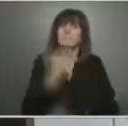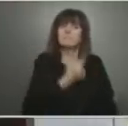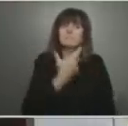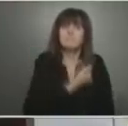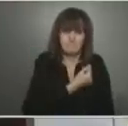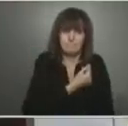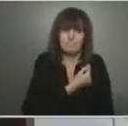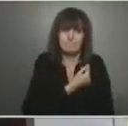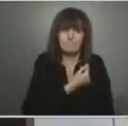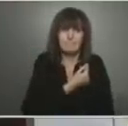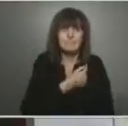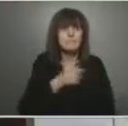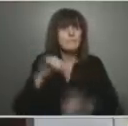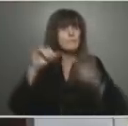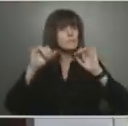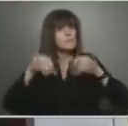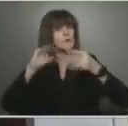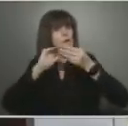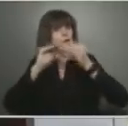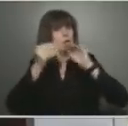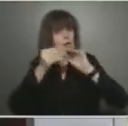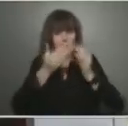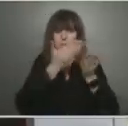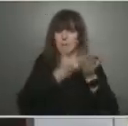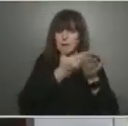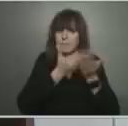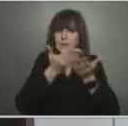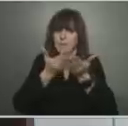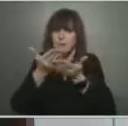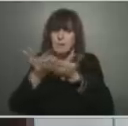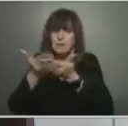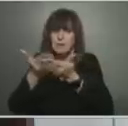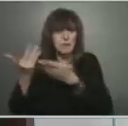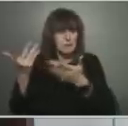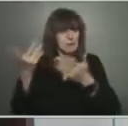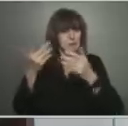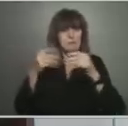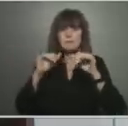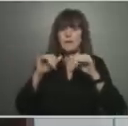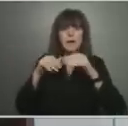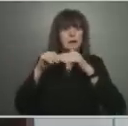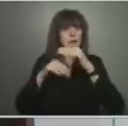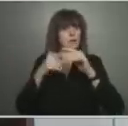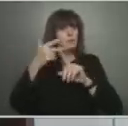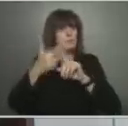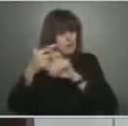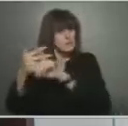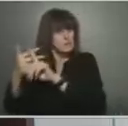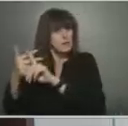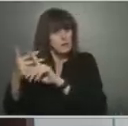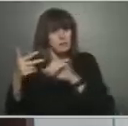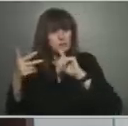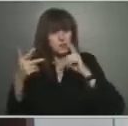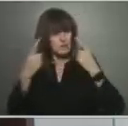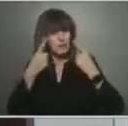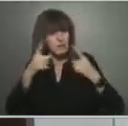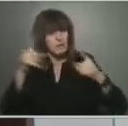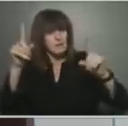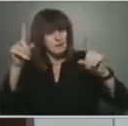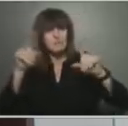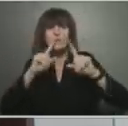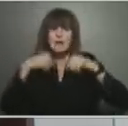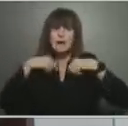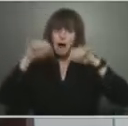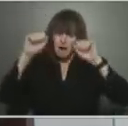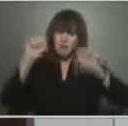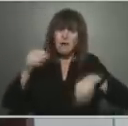achievement in under three months, Ontario's total vaccination coverage for this age group can be improved. While children are typically at